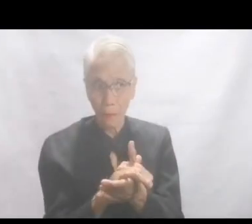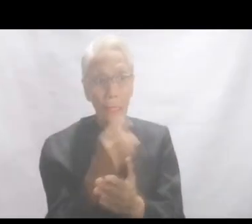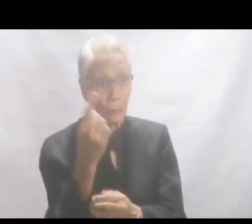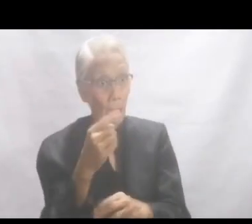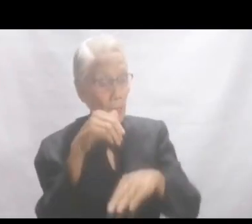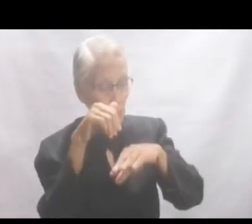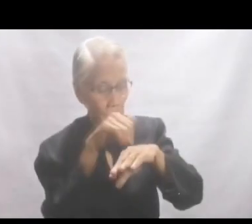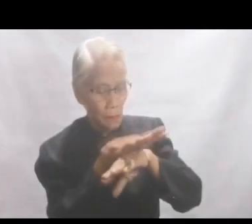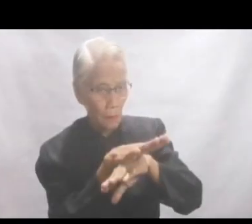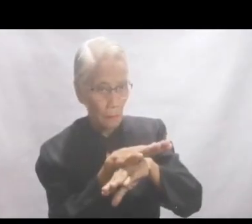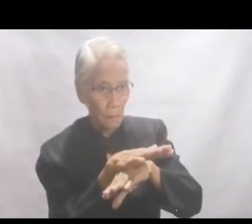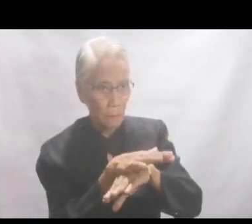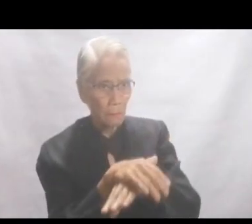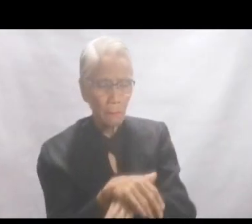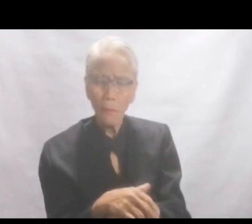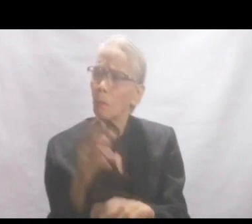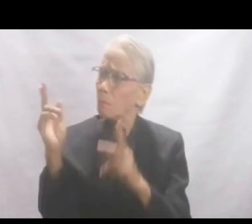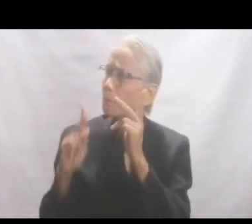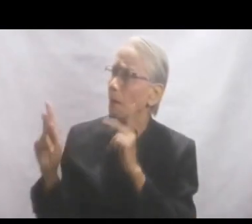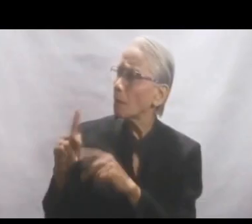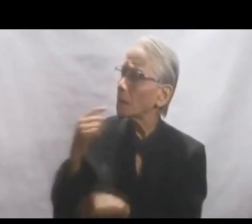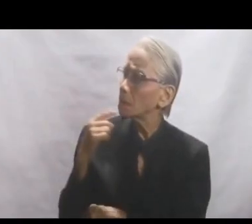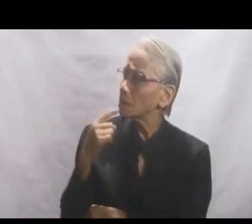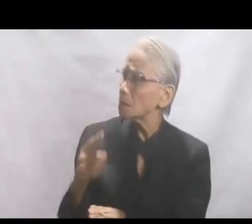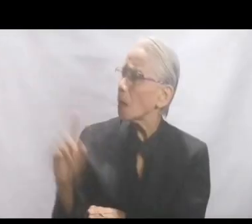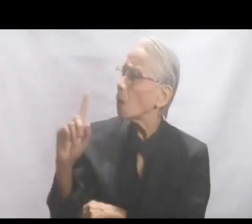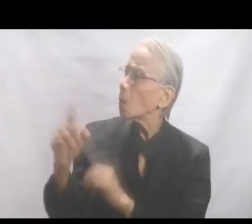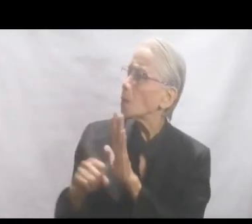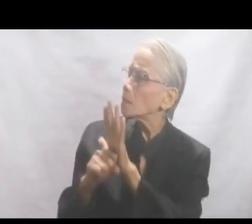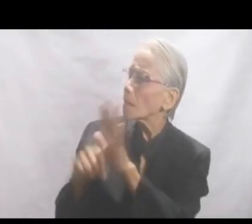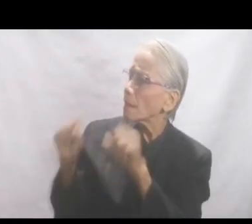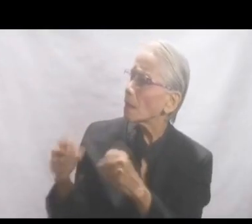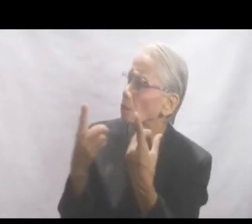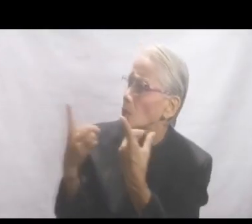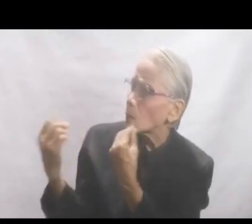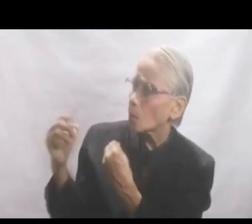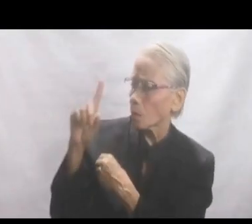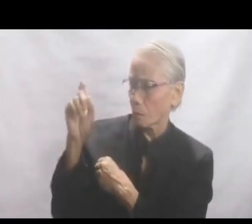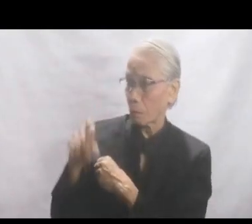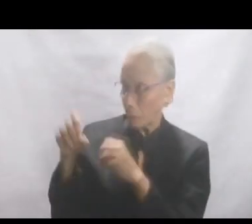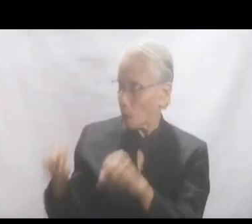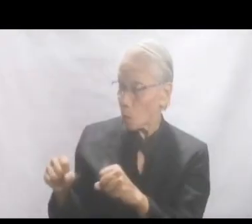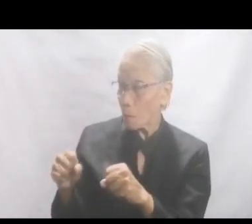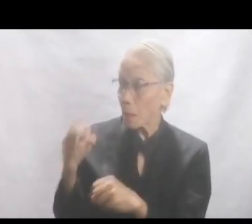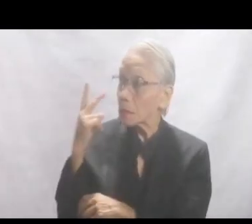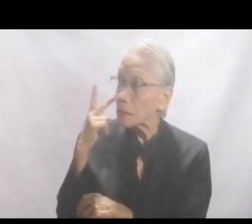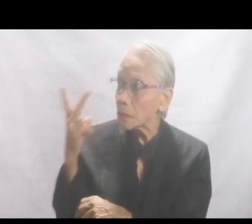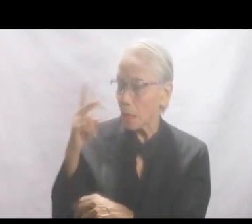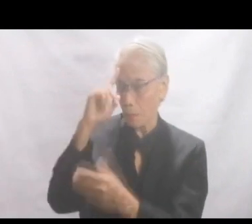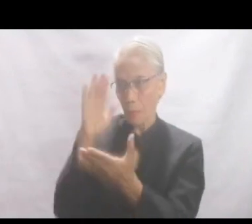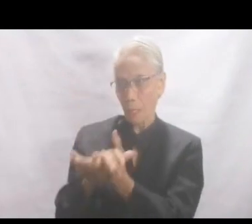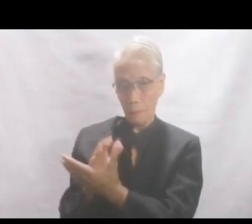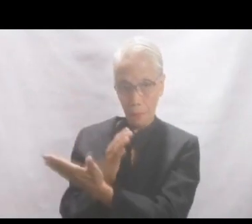the one he sent. So they said to him, What sign can you do that we may see and